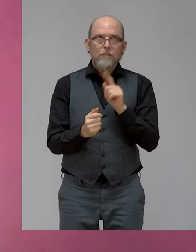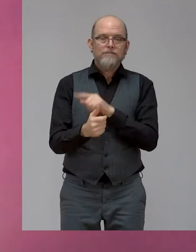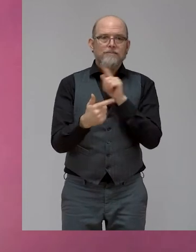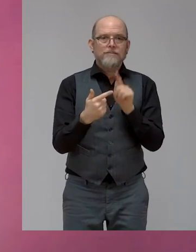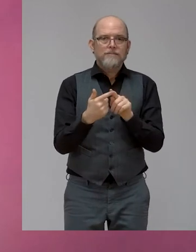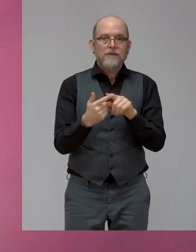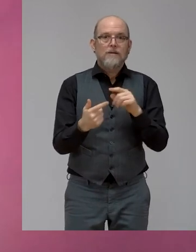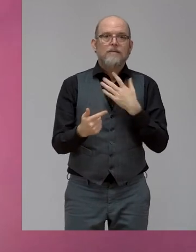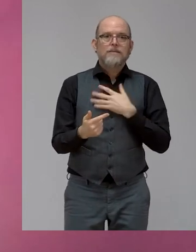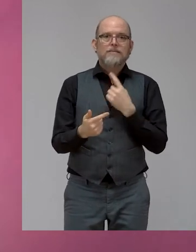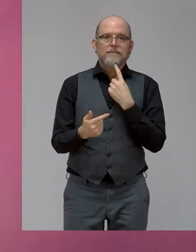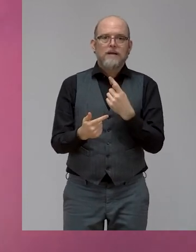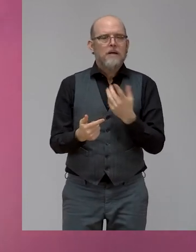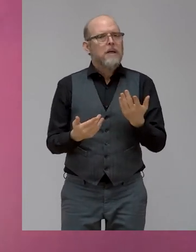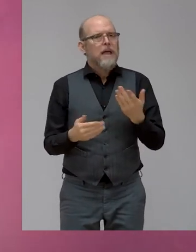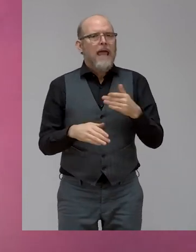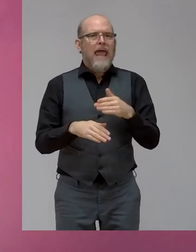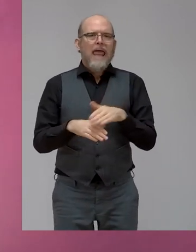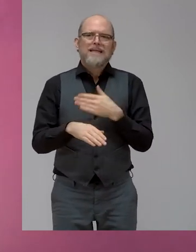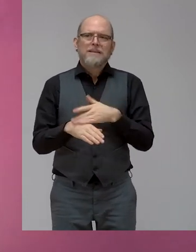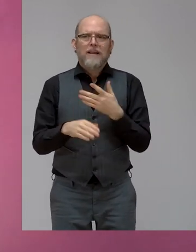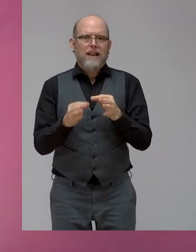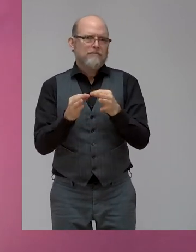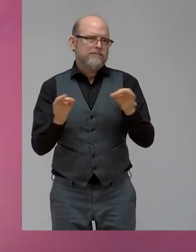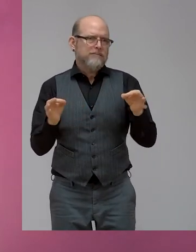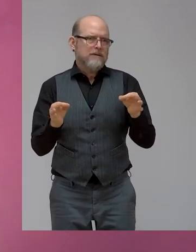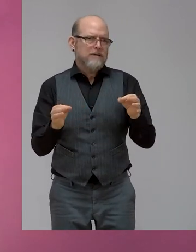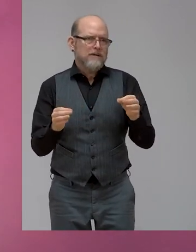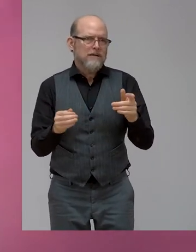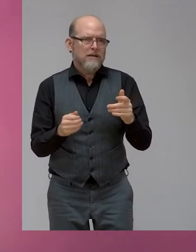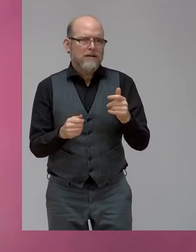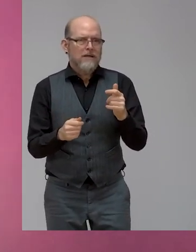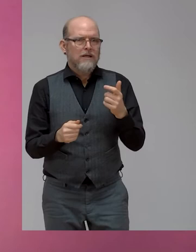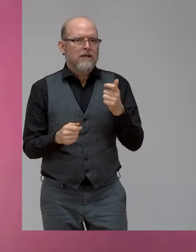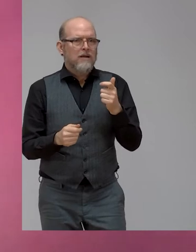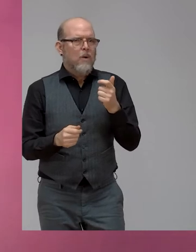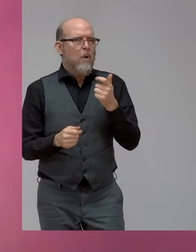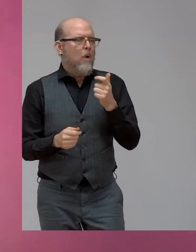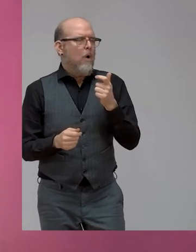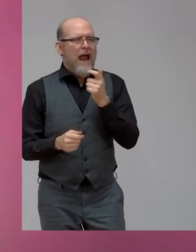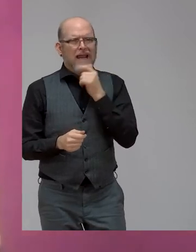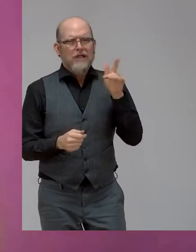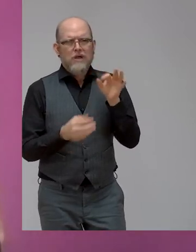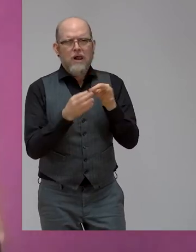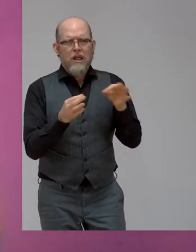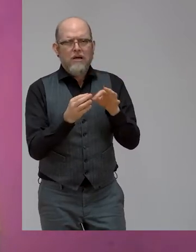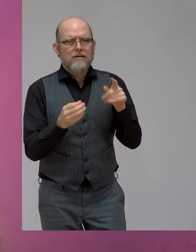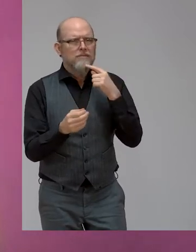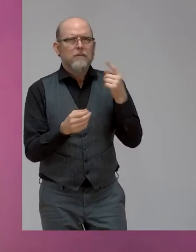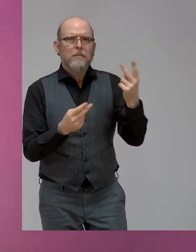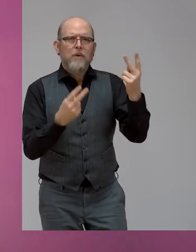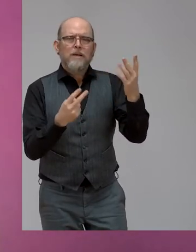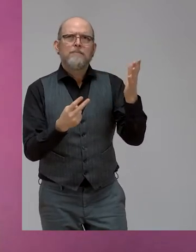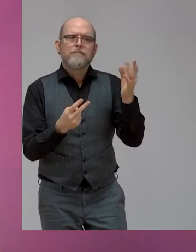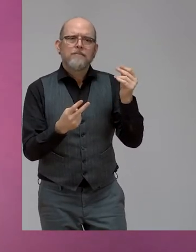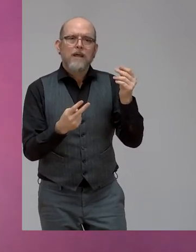simple phrase. What's the most important phrase in the English language? And Hollywood or Bollywood would have you believe that it's, I love you.